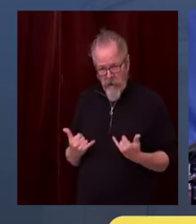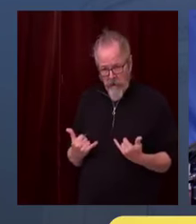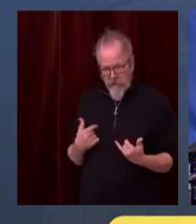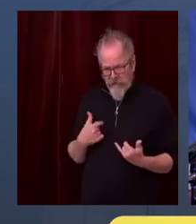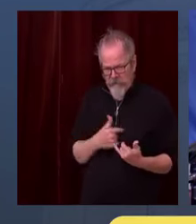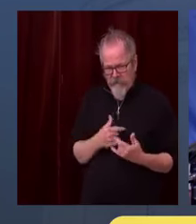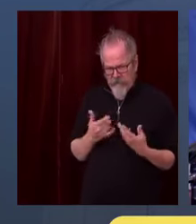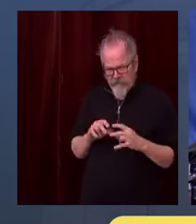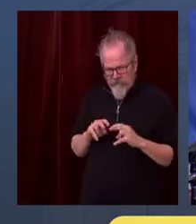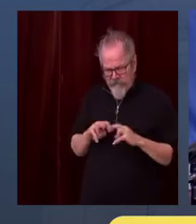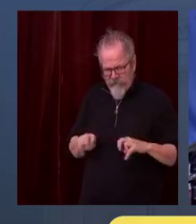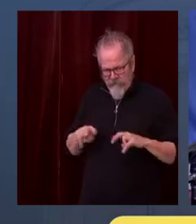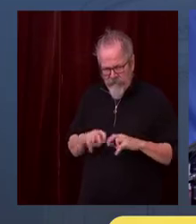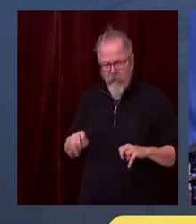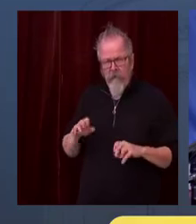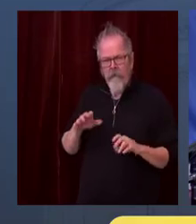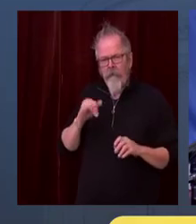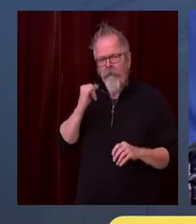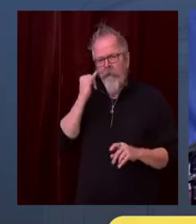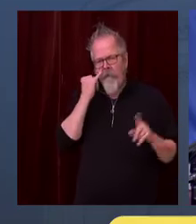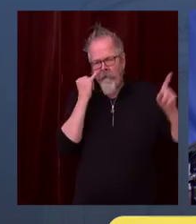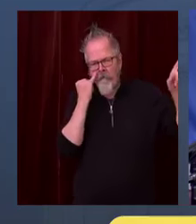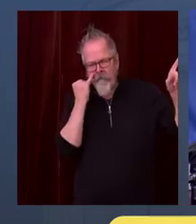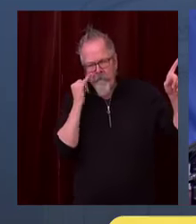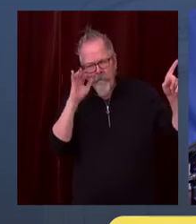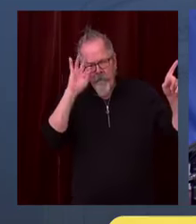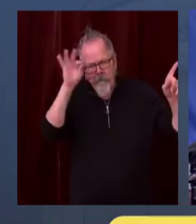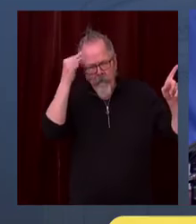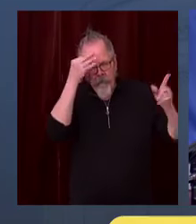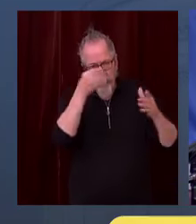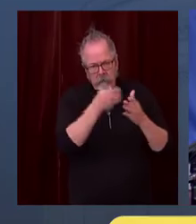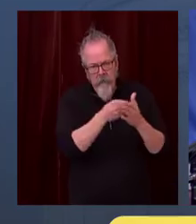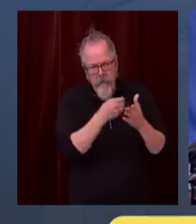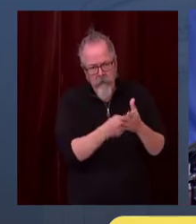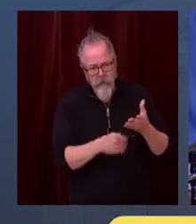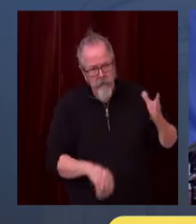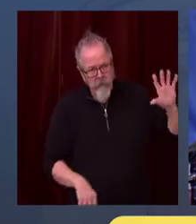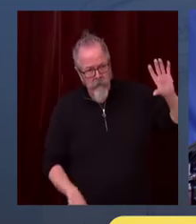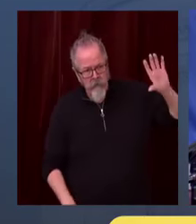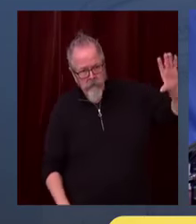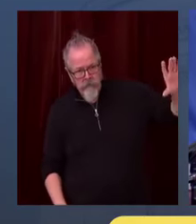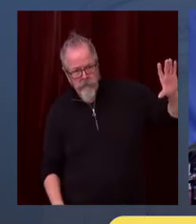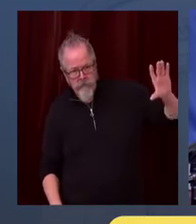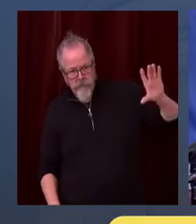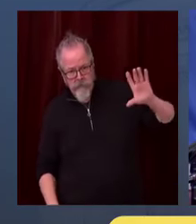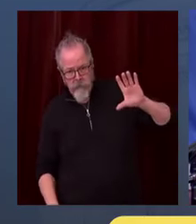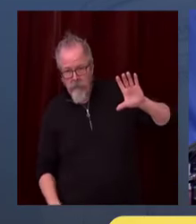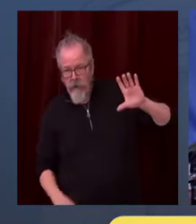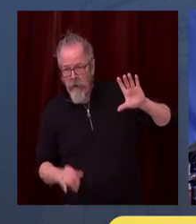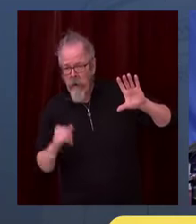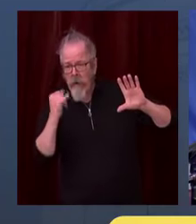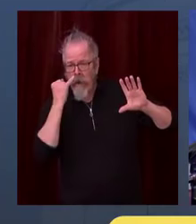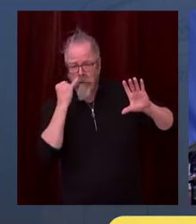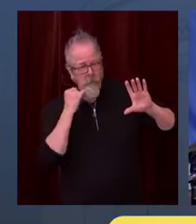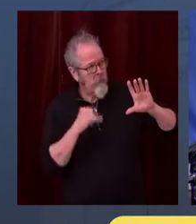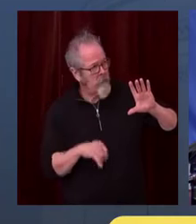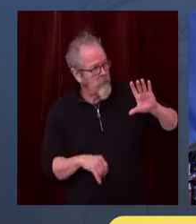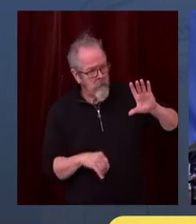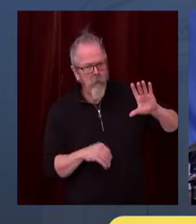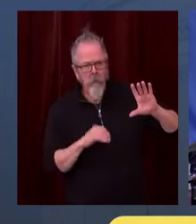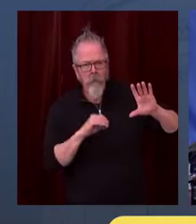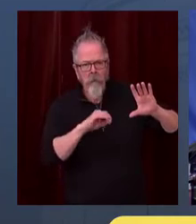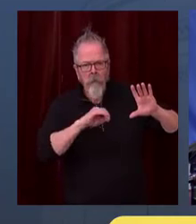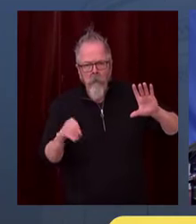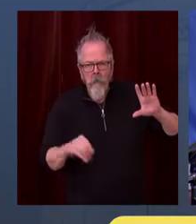we would have to find a creative way to find the dollars to do that that are not anywhere close to the kitty right now. Nonetheless, we're